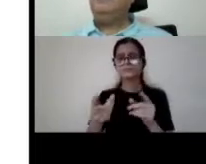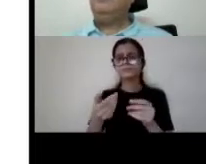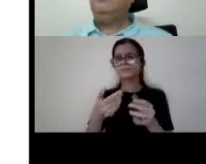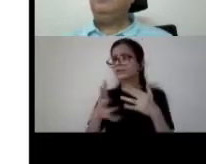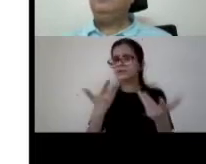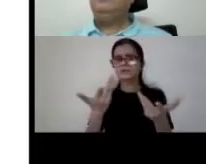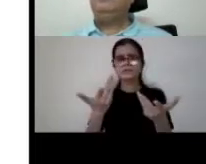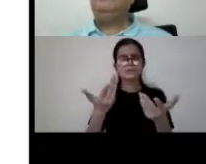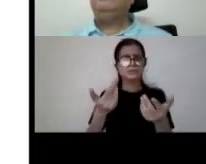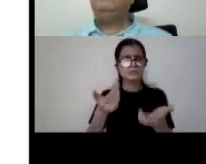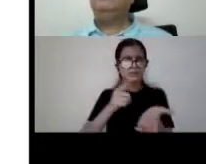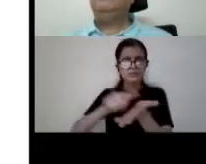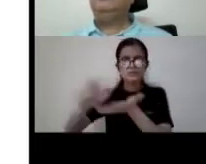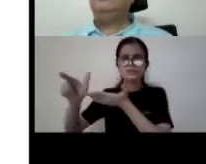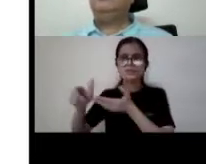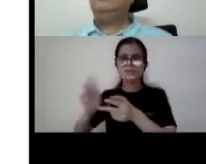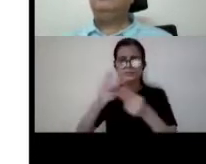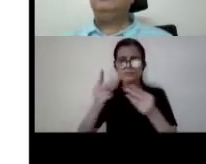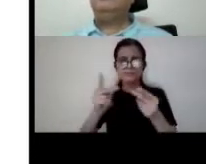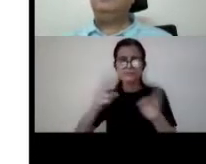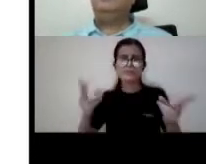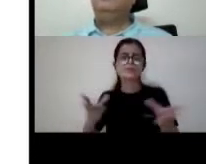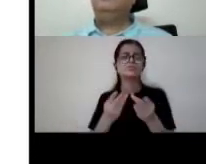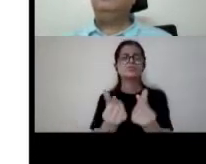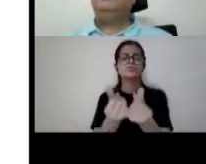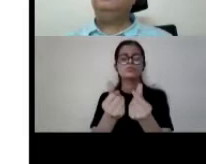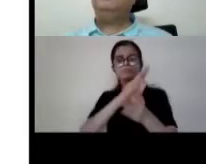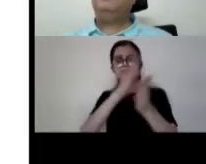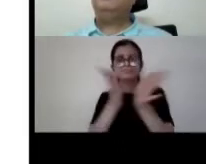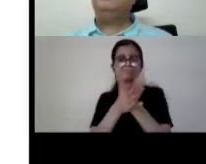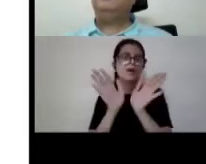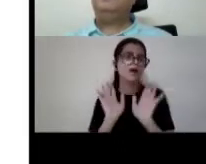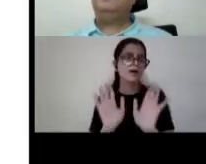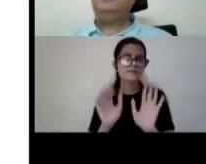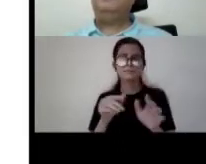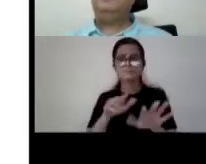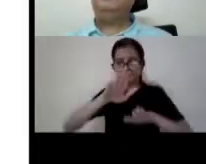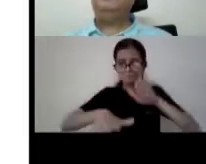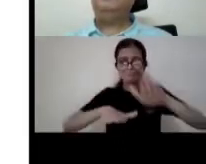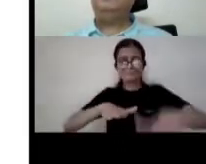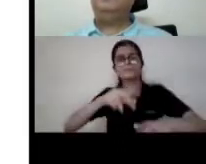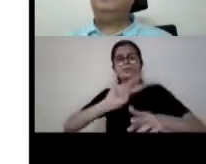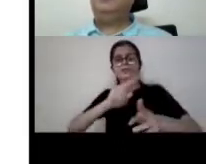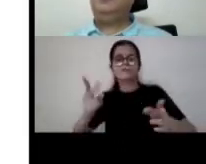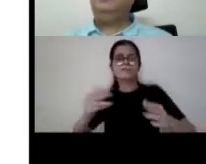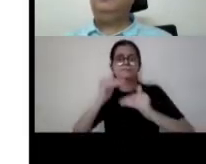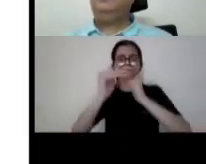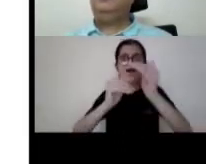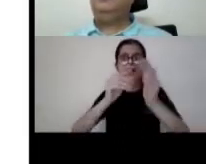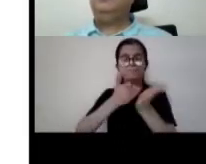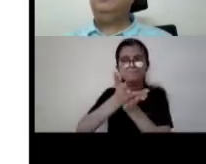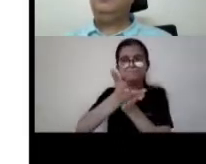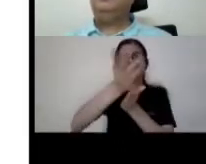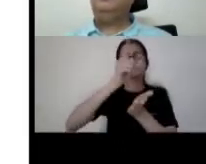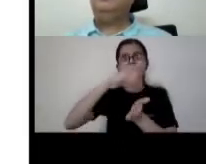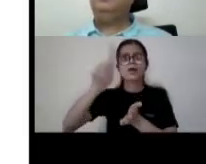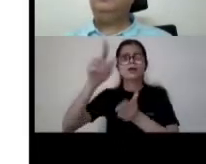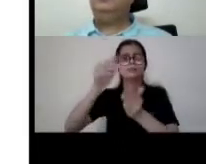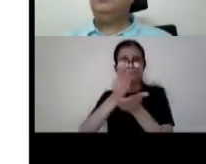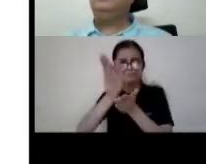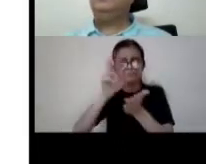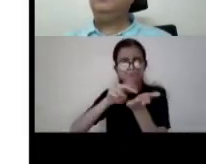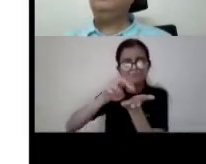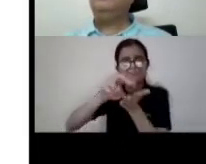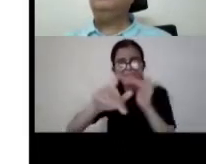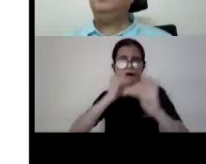that we have provided the whole solution we have just taken steps in the right direction and we just need to